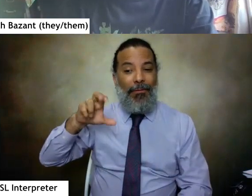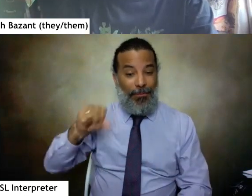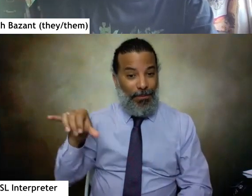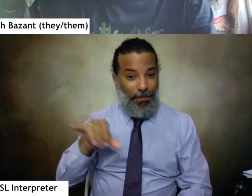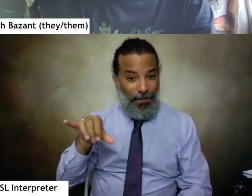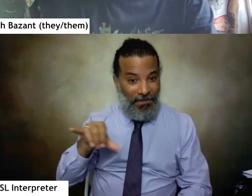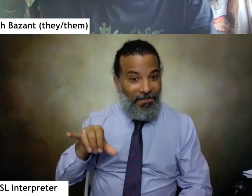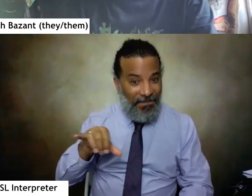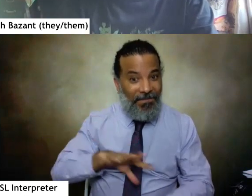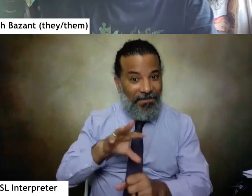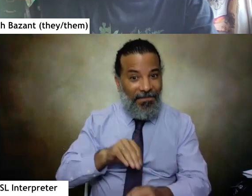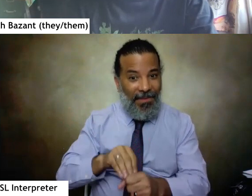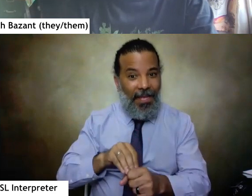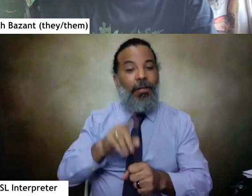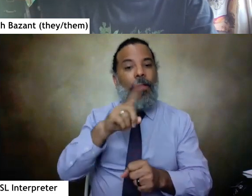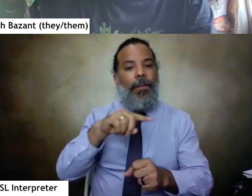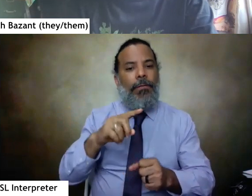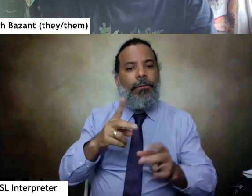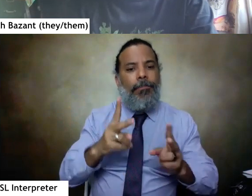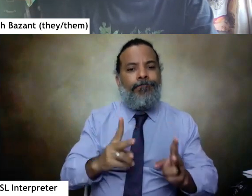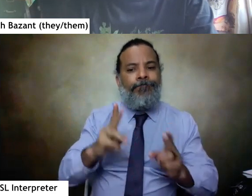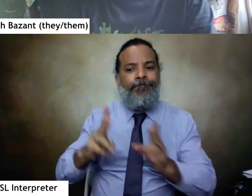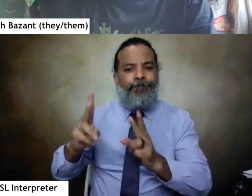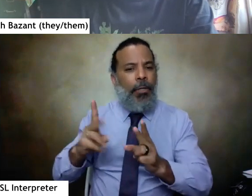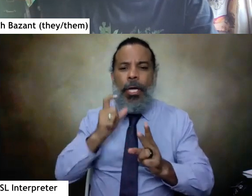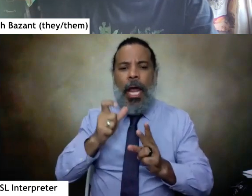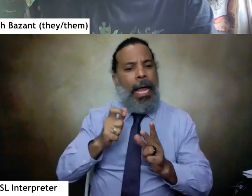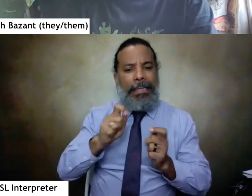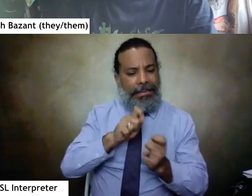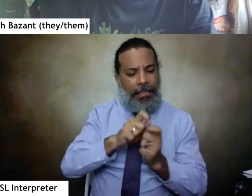These are excerpt pages, so not in sequential order.